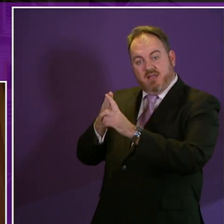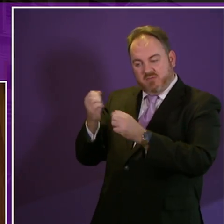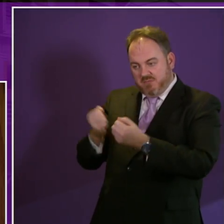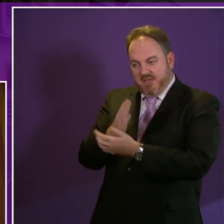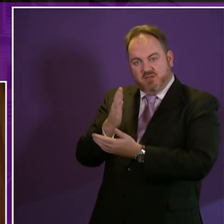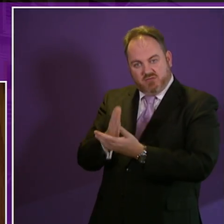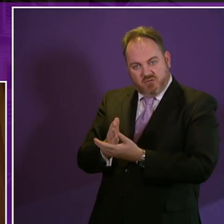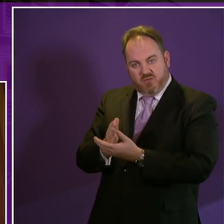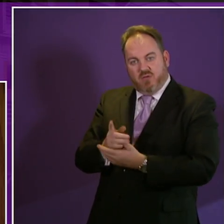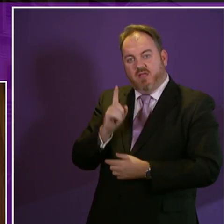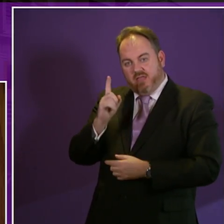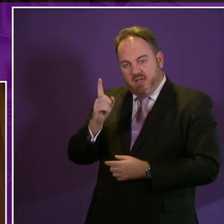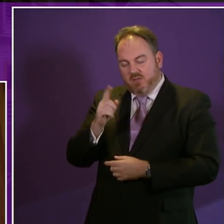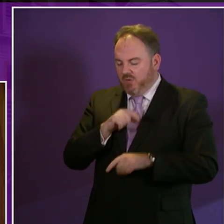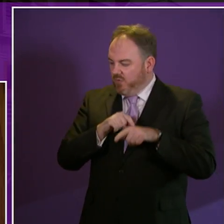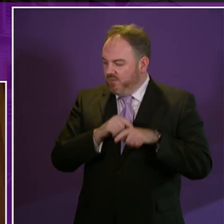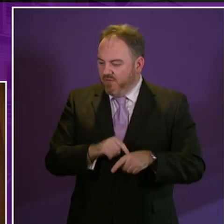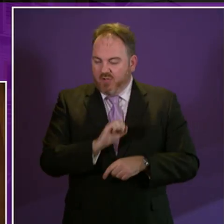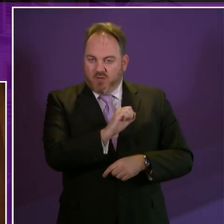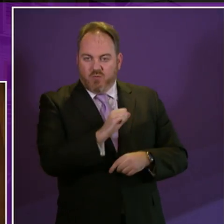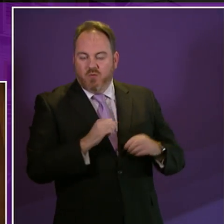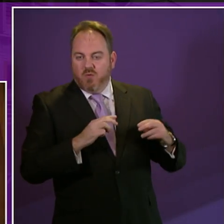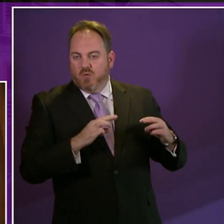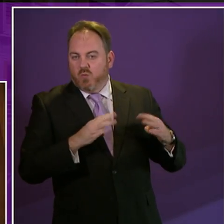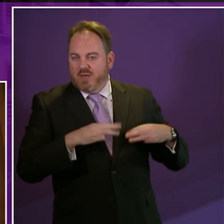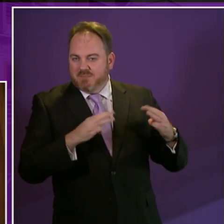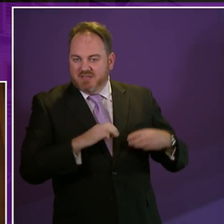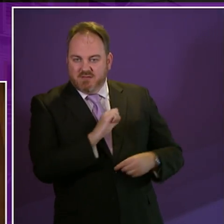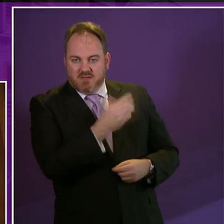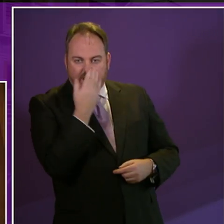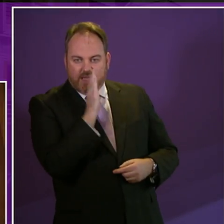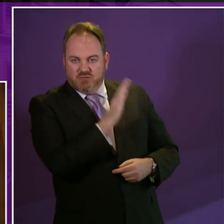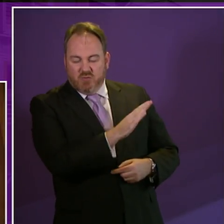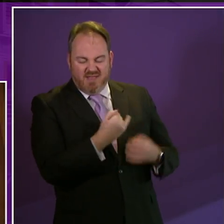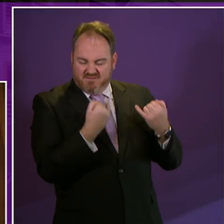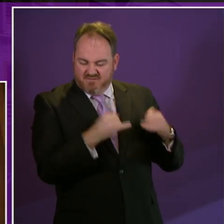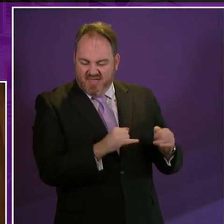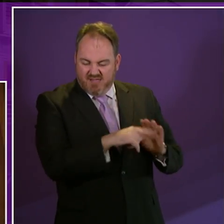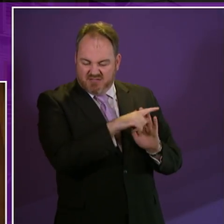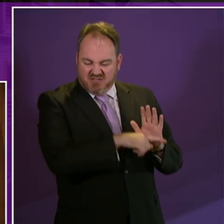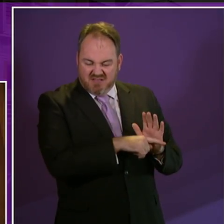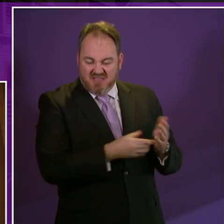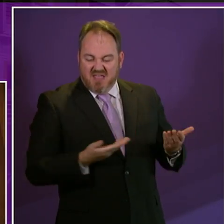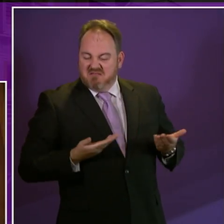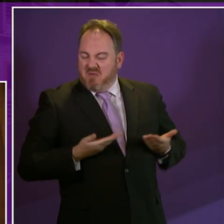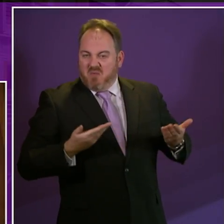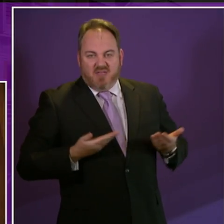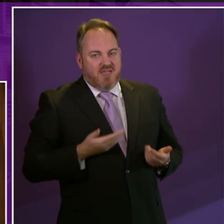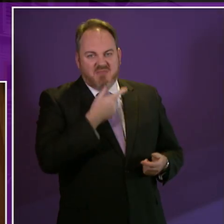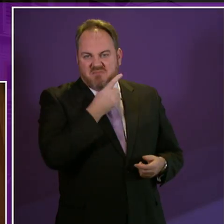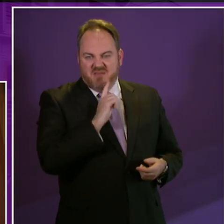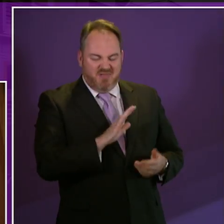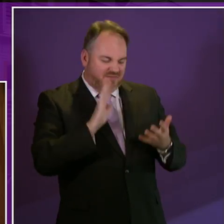in Westminster continues to pursue its failed austerity agenda and do not care whose lives they destroy in the process.